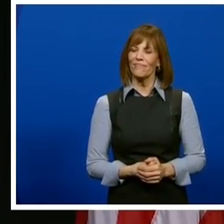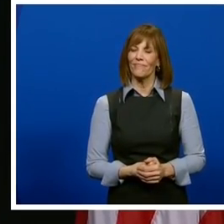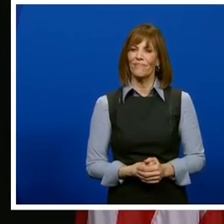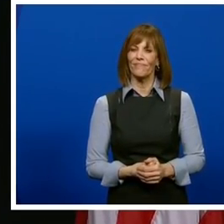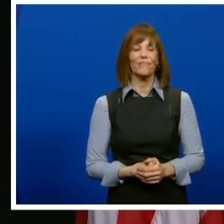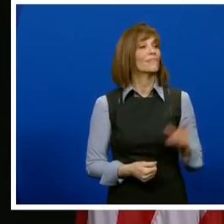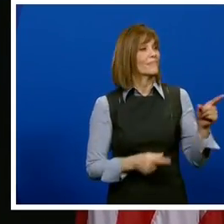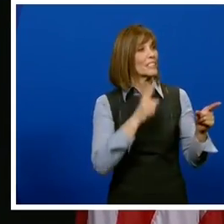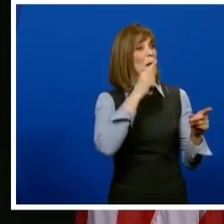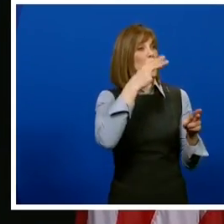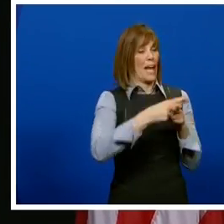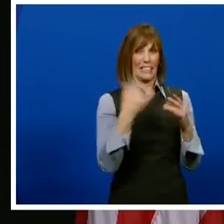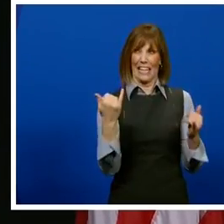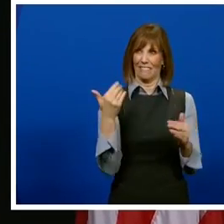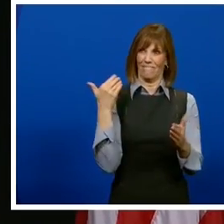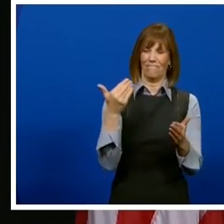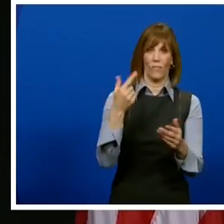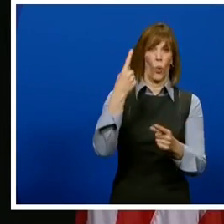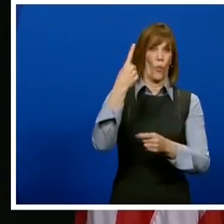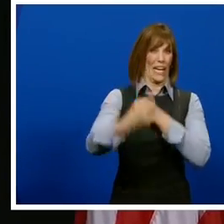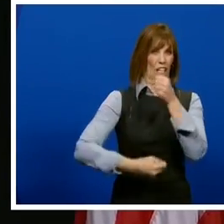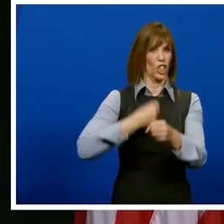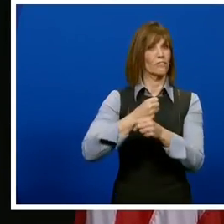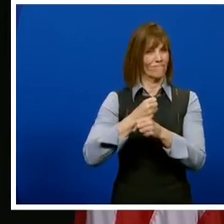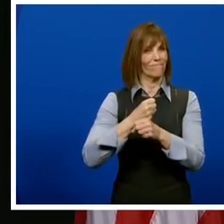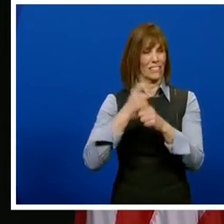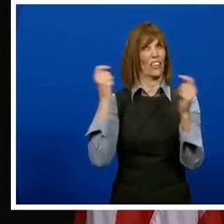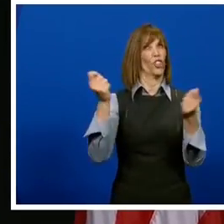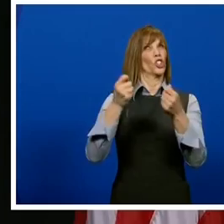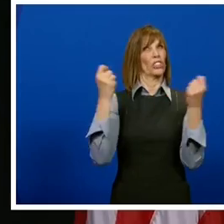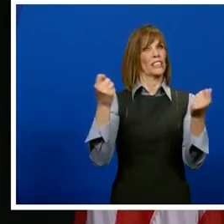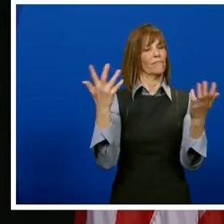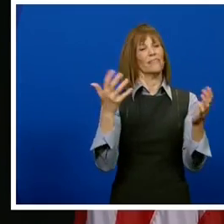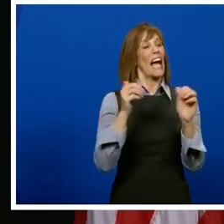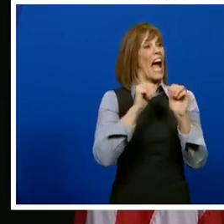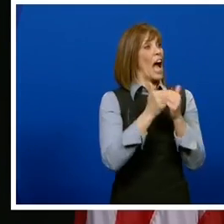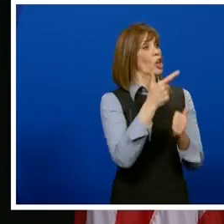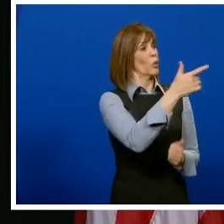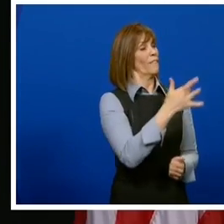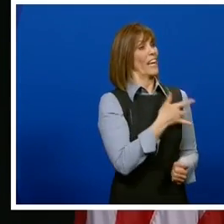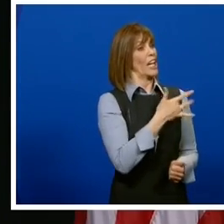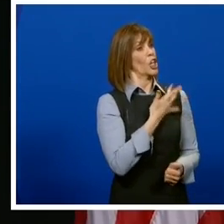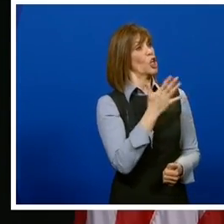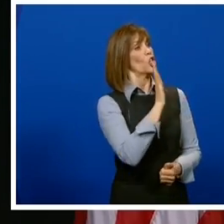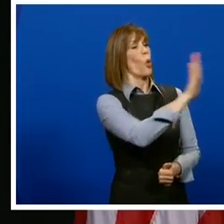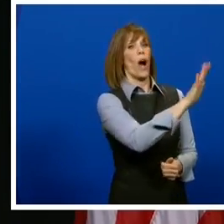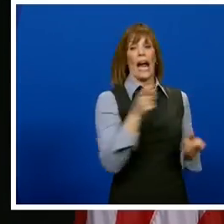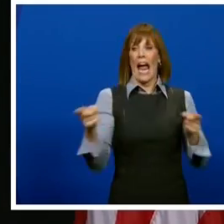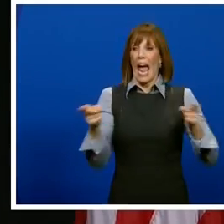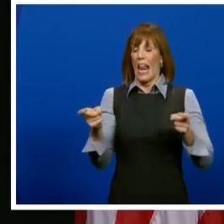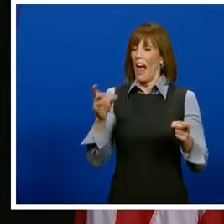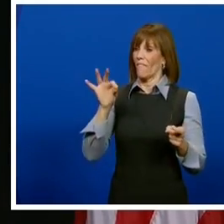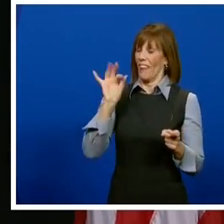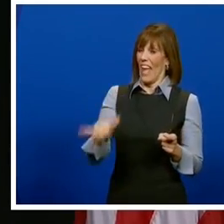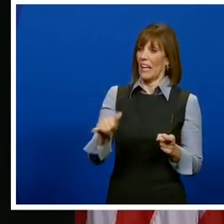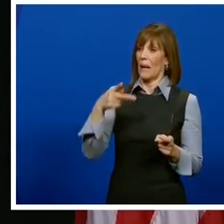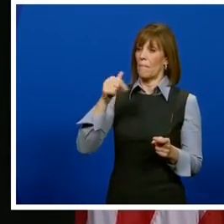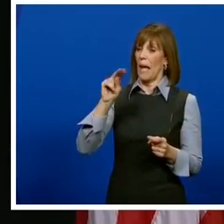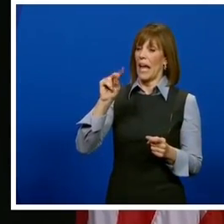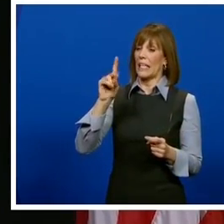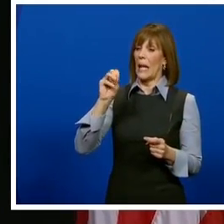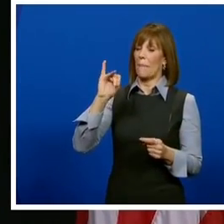that's coming up. You talked about that. How would you, in a kind of self review, how would you assess your administration's response to the pandemic?